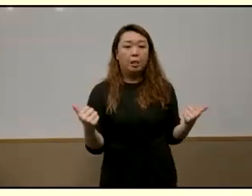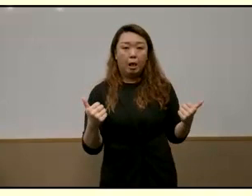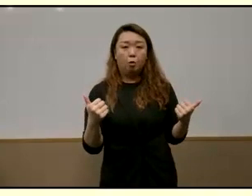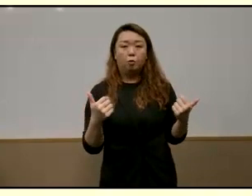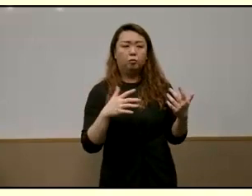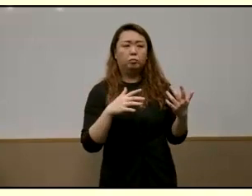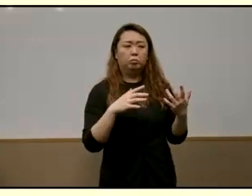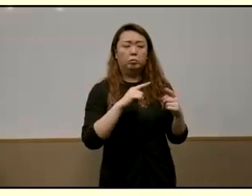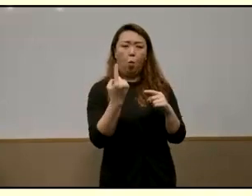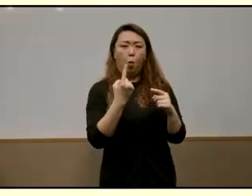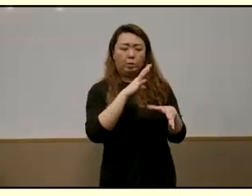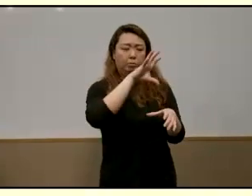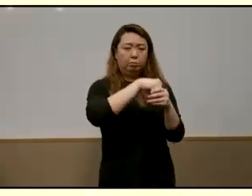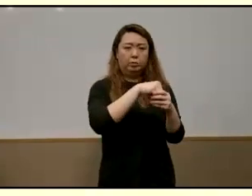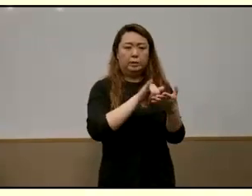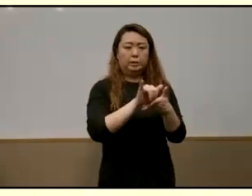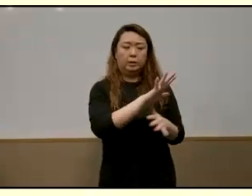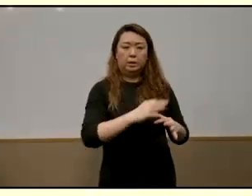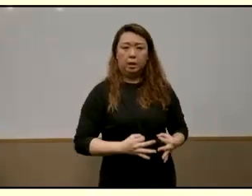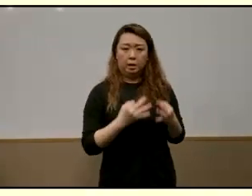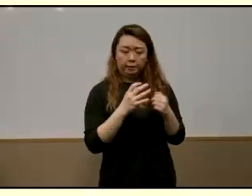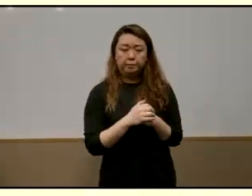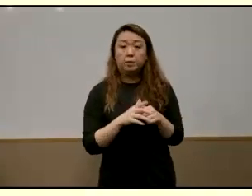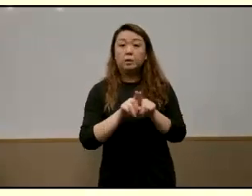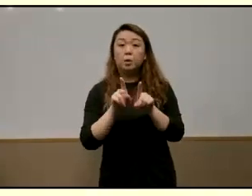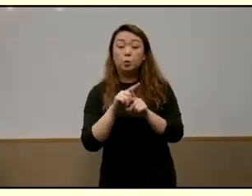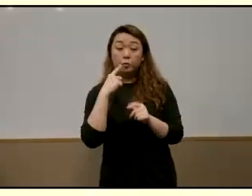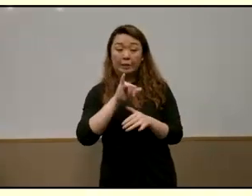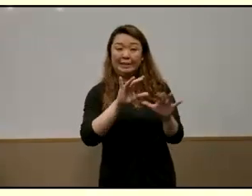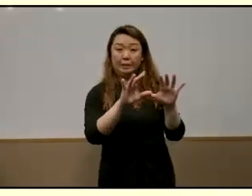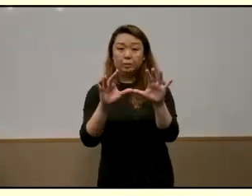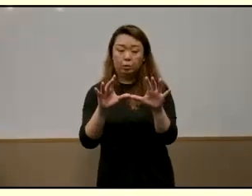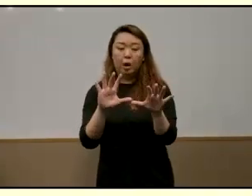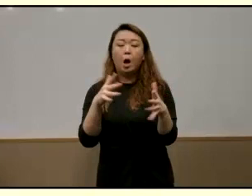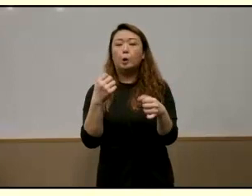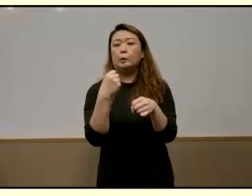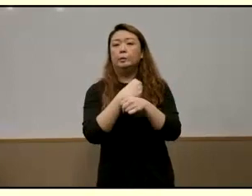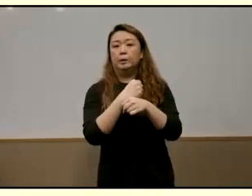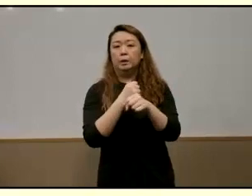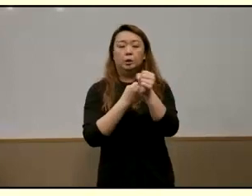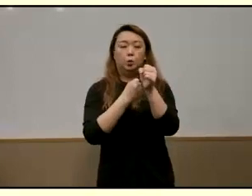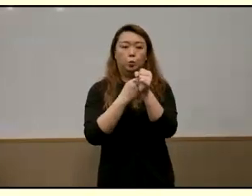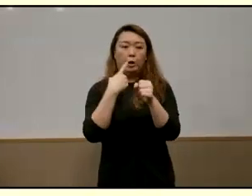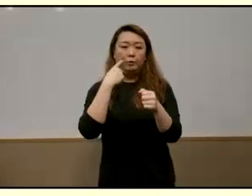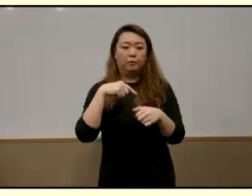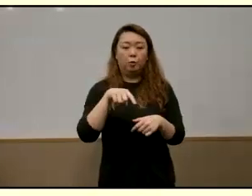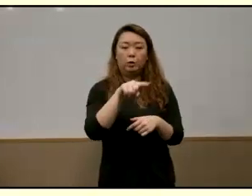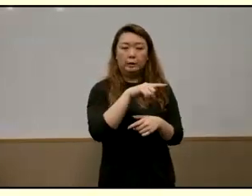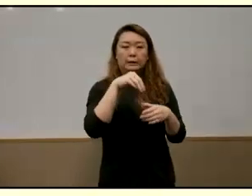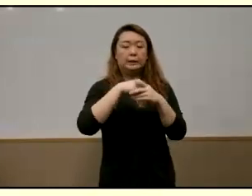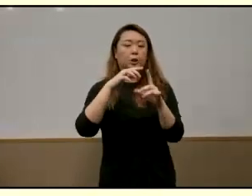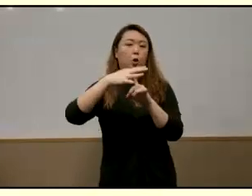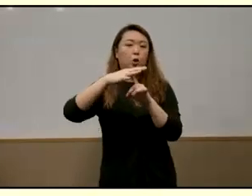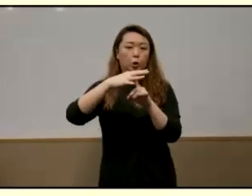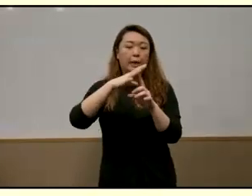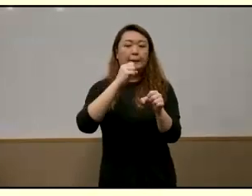intertwined in their lives and having accounted for these barriers making support for disadvantaged families more nuanced contextualized